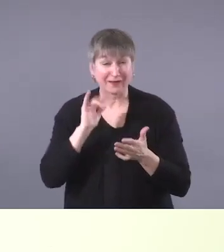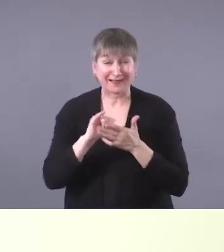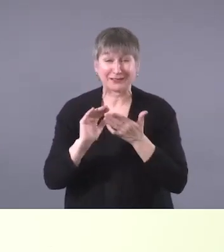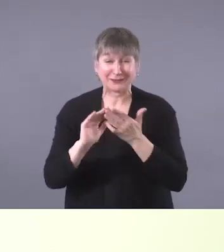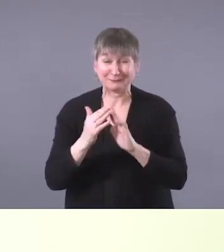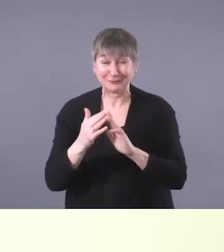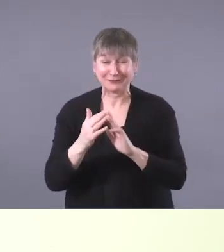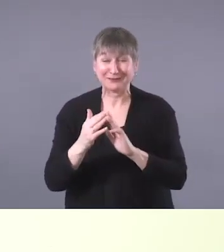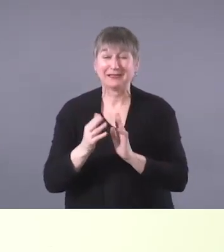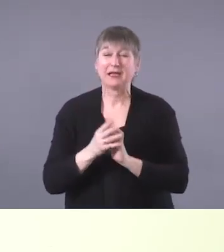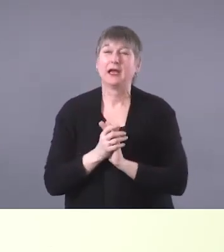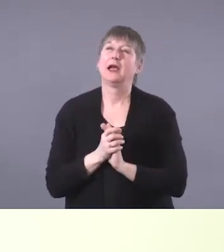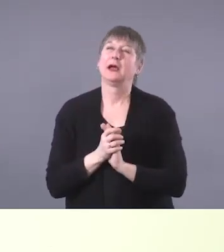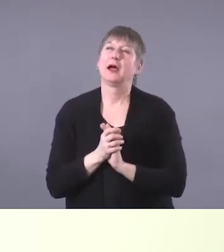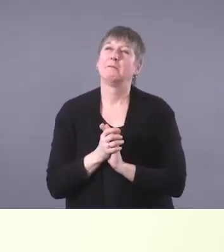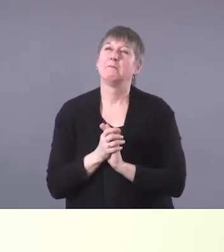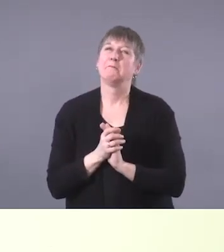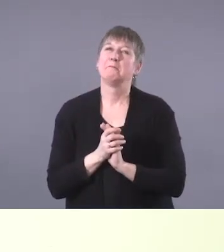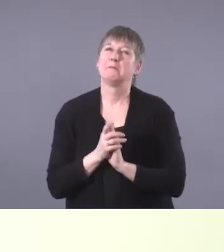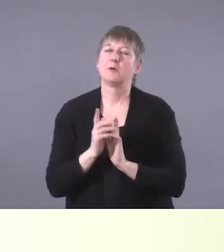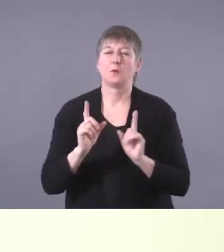about, I would say,